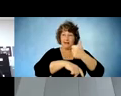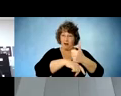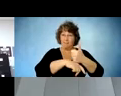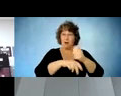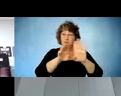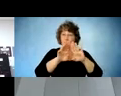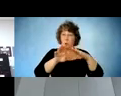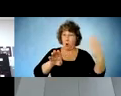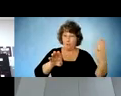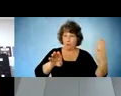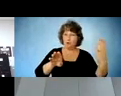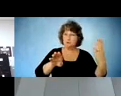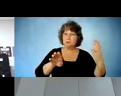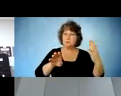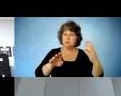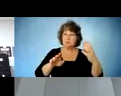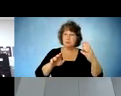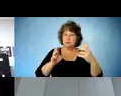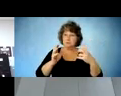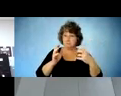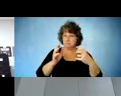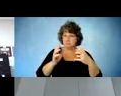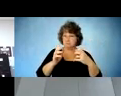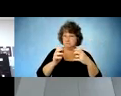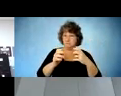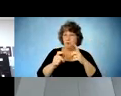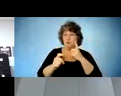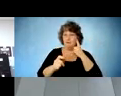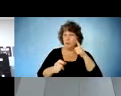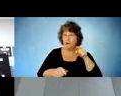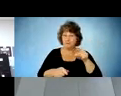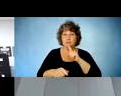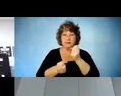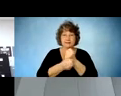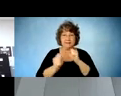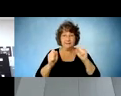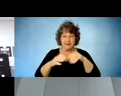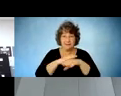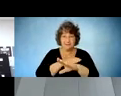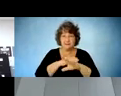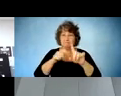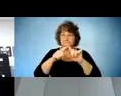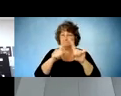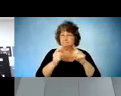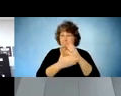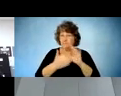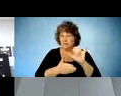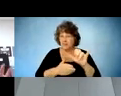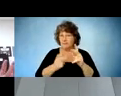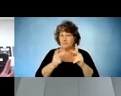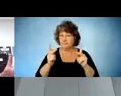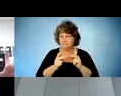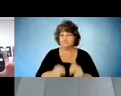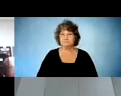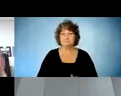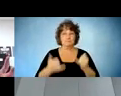um be able to fairly access and safely access um different components of the facility um our focus